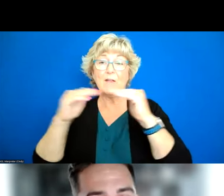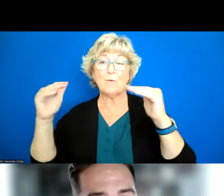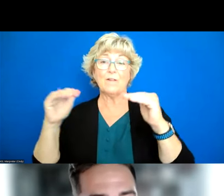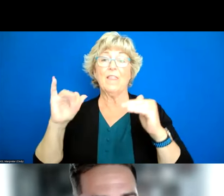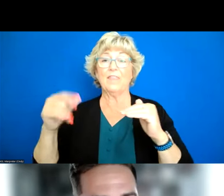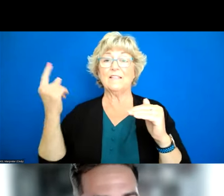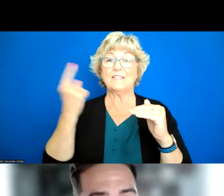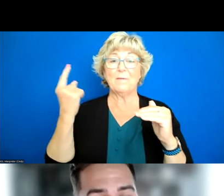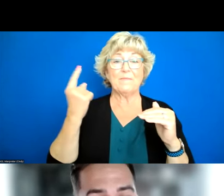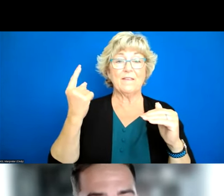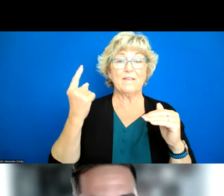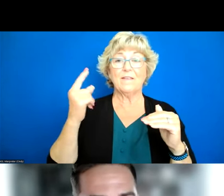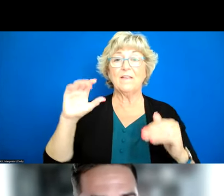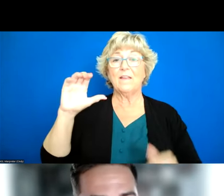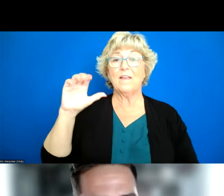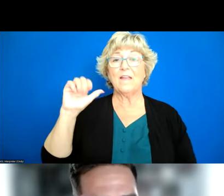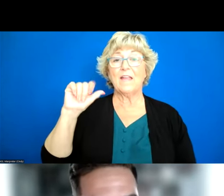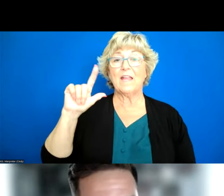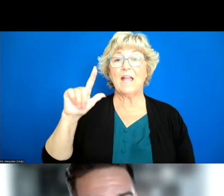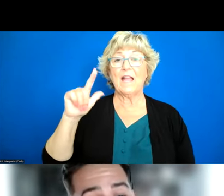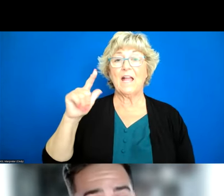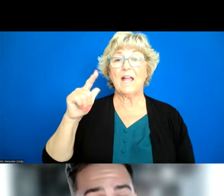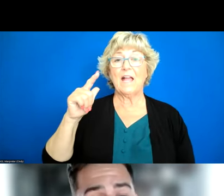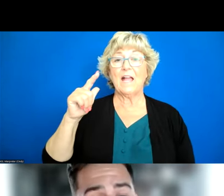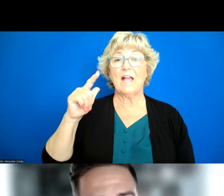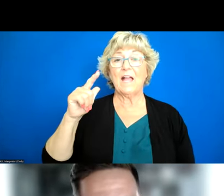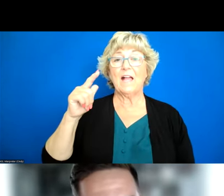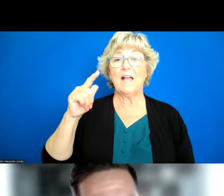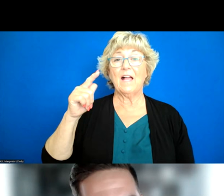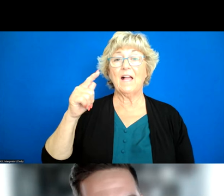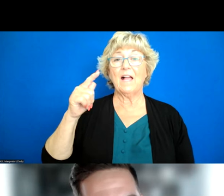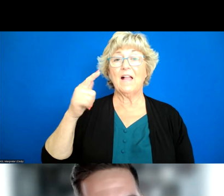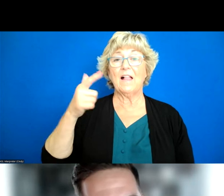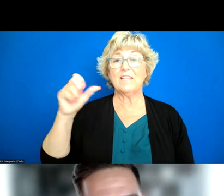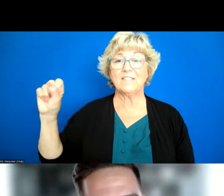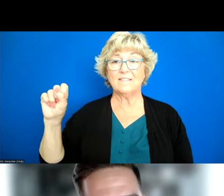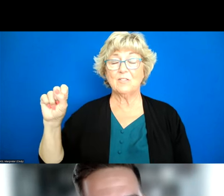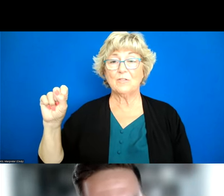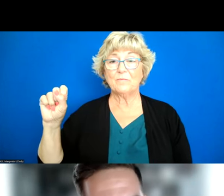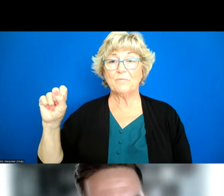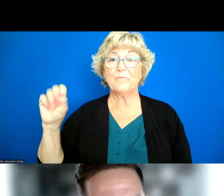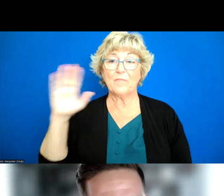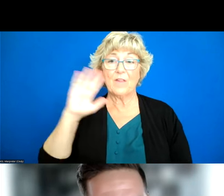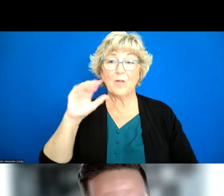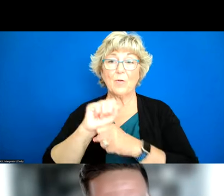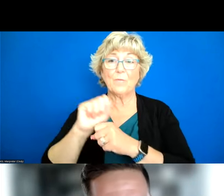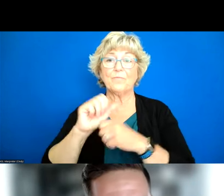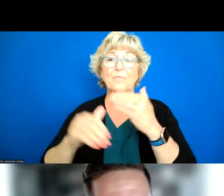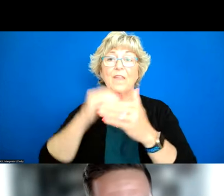something that cal hhs works on over time if you go to the next slide